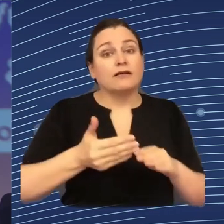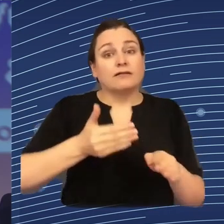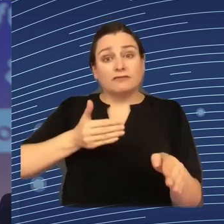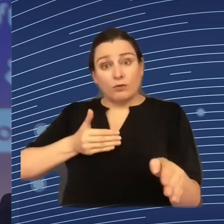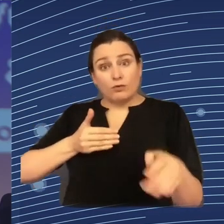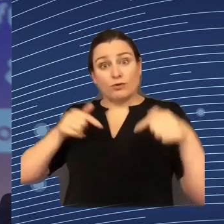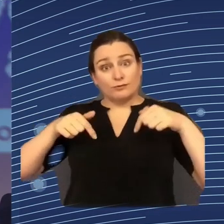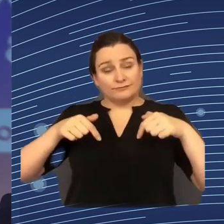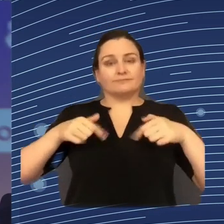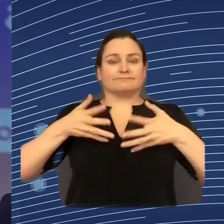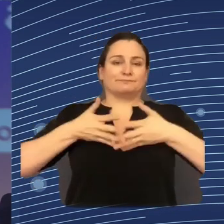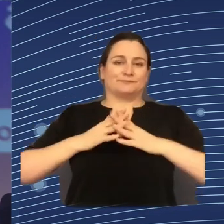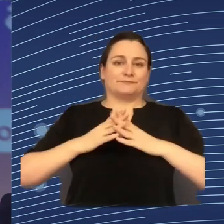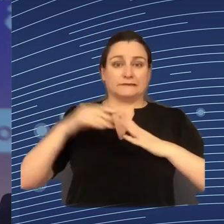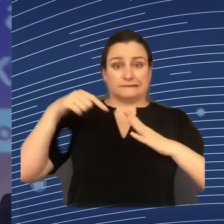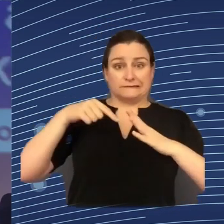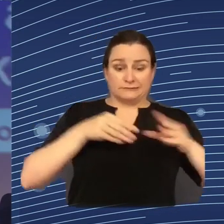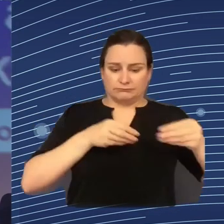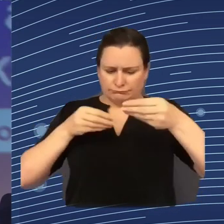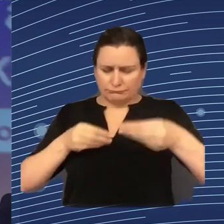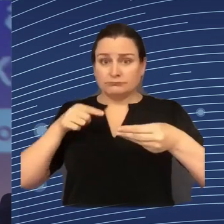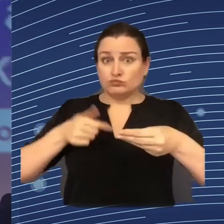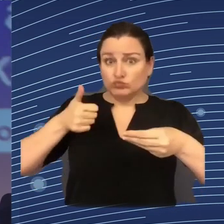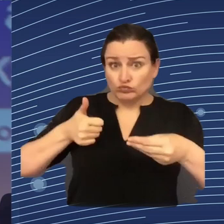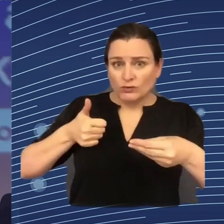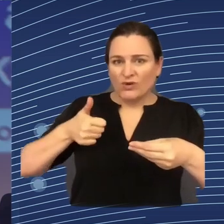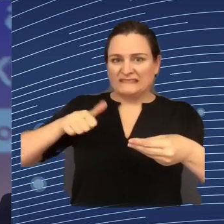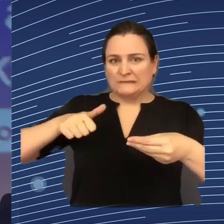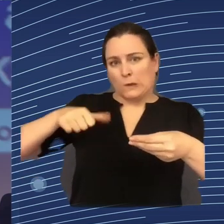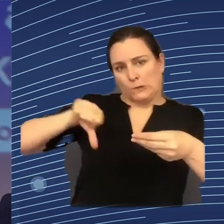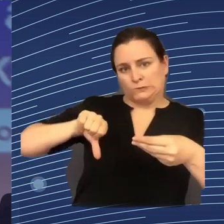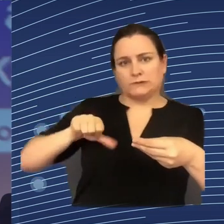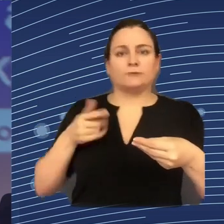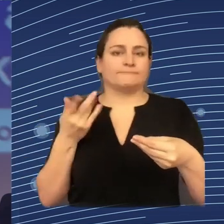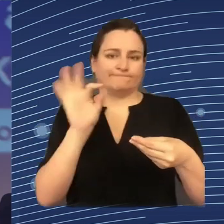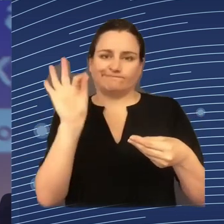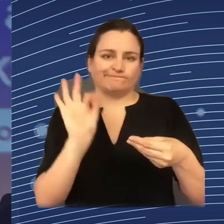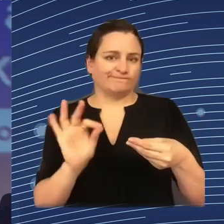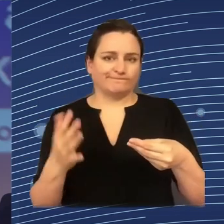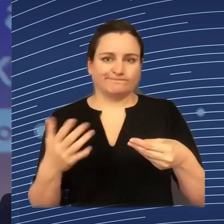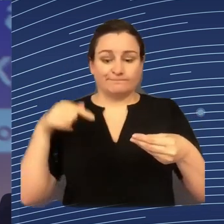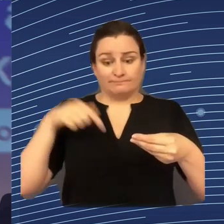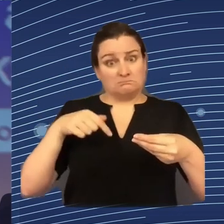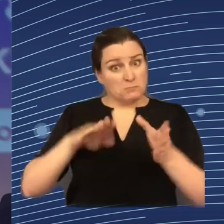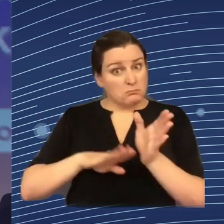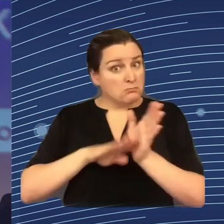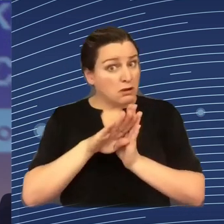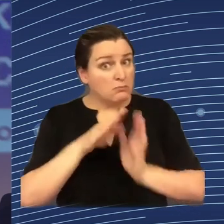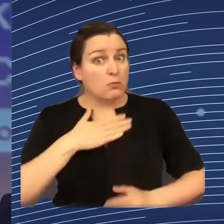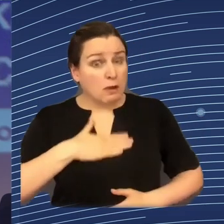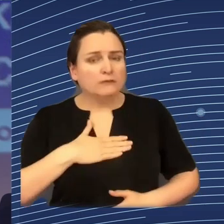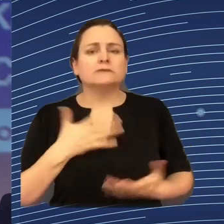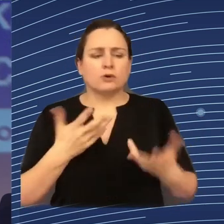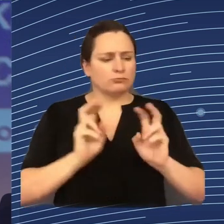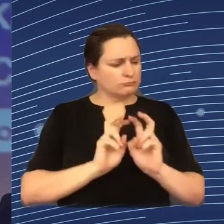well? Can we do better? What can we do better? Who should be involved in that conversation? And as I said, to have an informed debate and